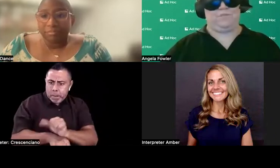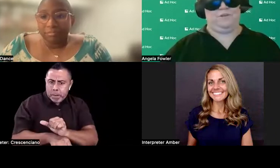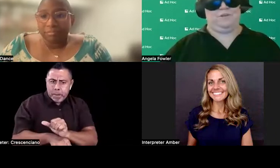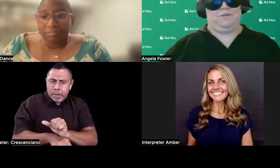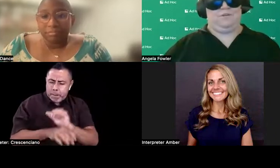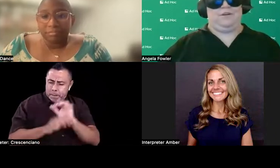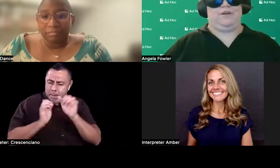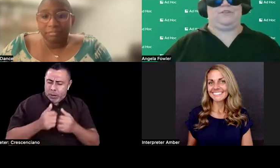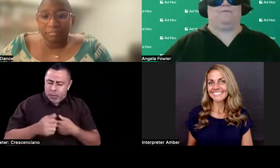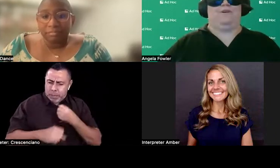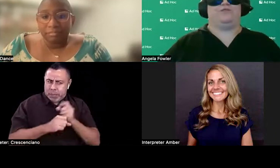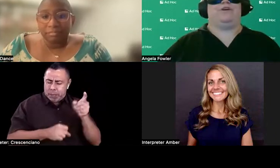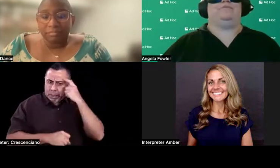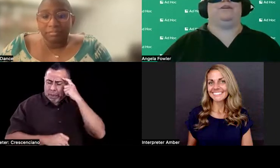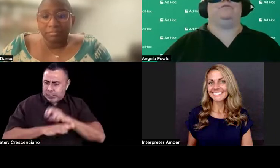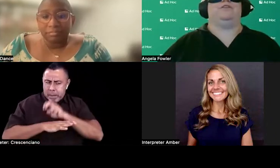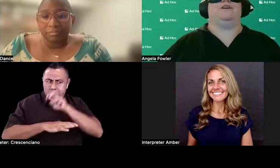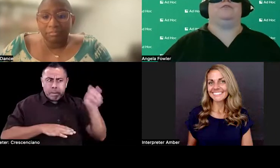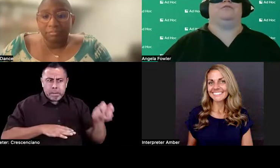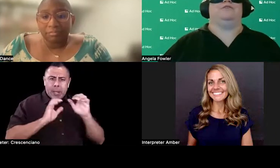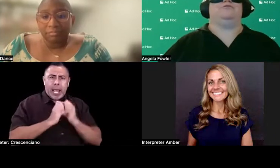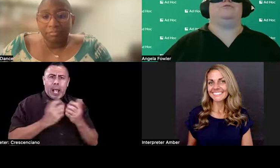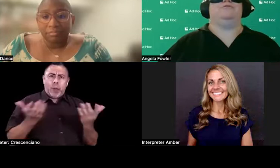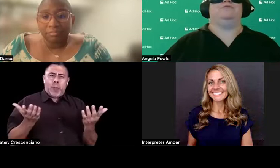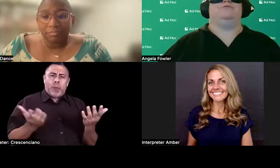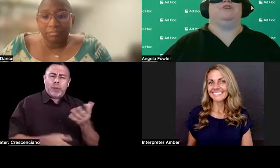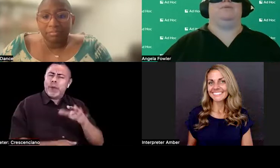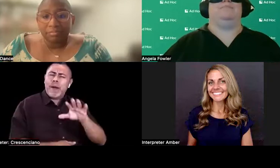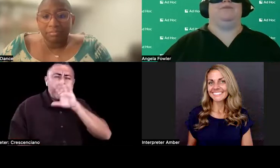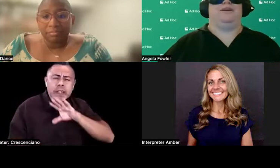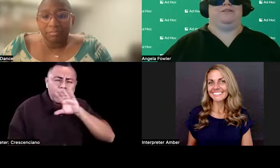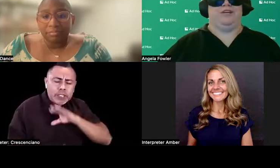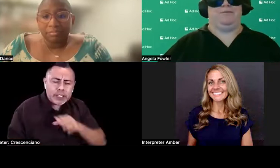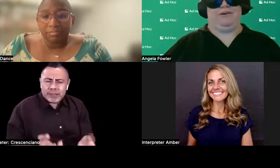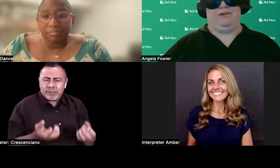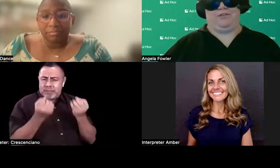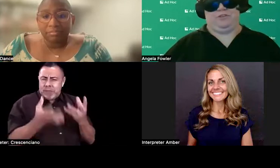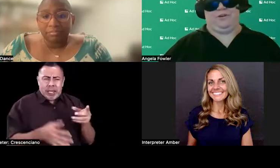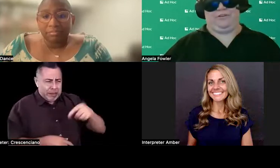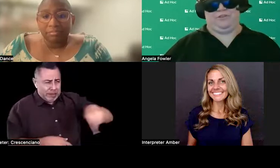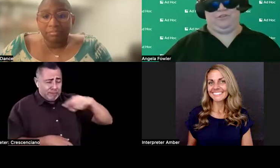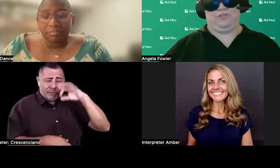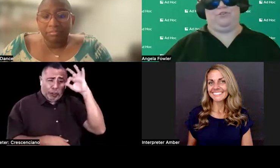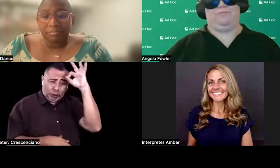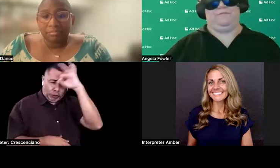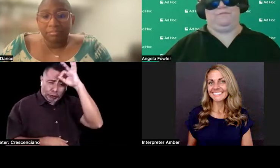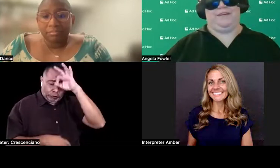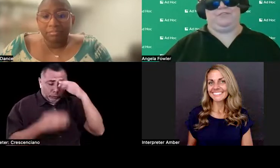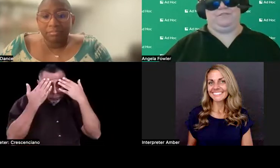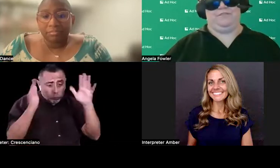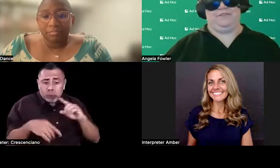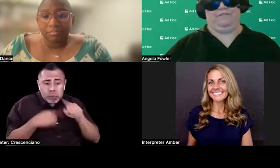it's frustrating because the ignorance about blindness and about all disabilities is so